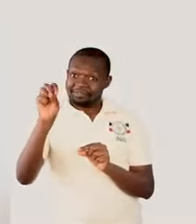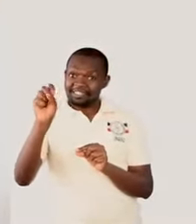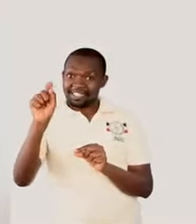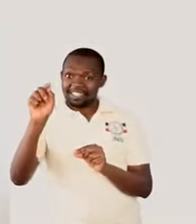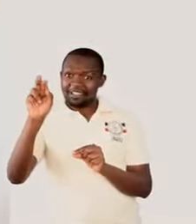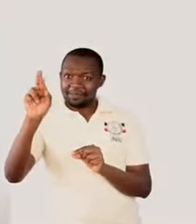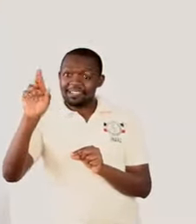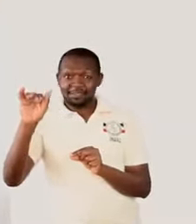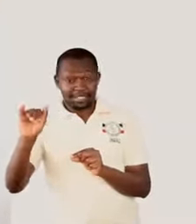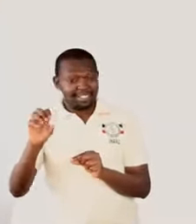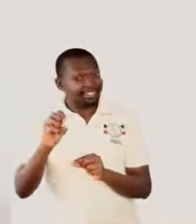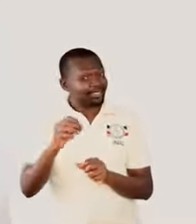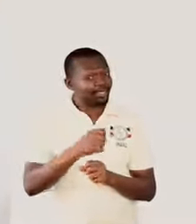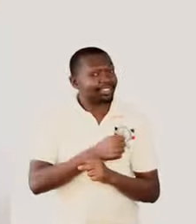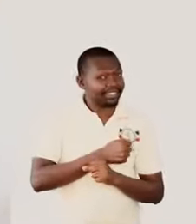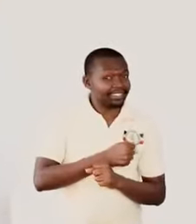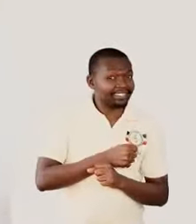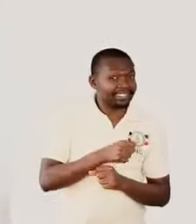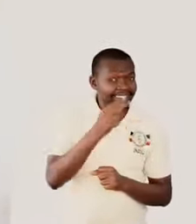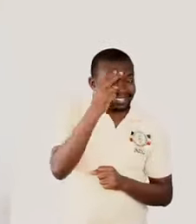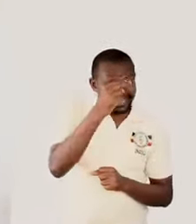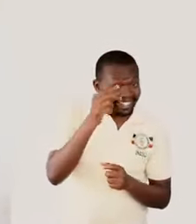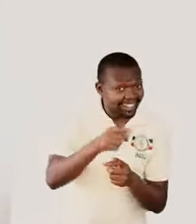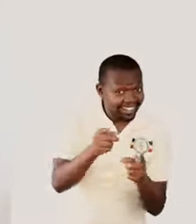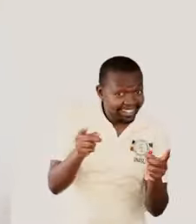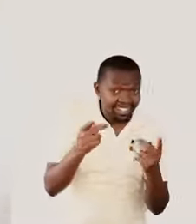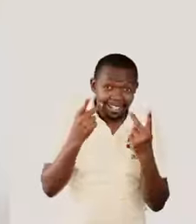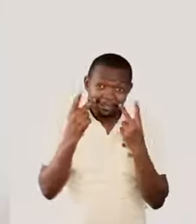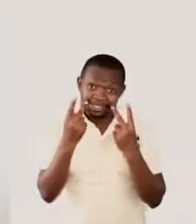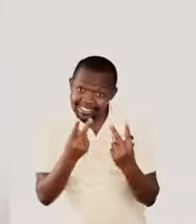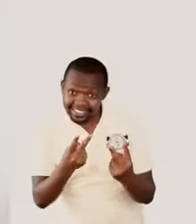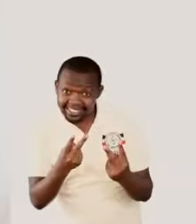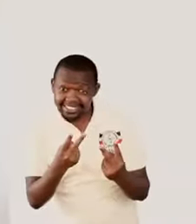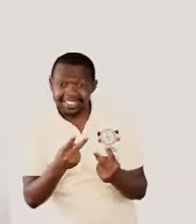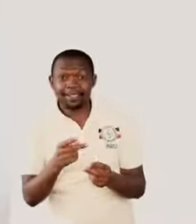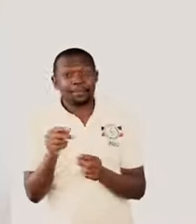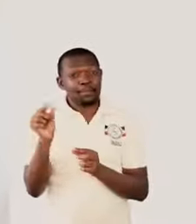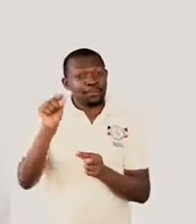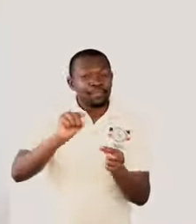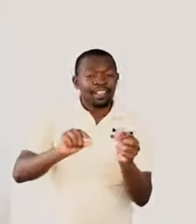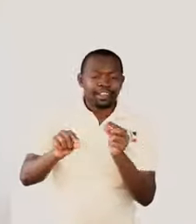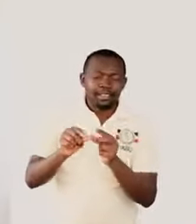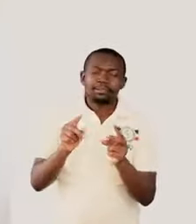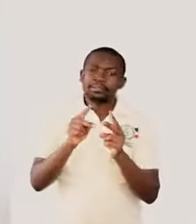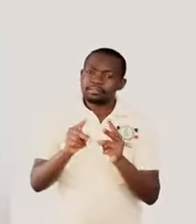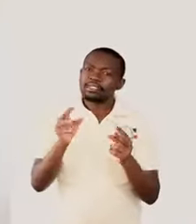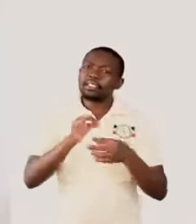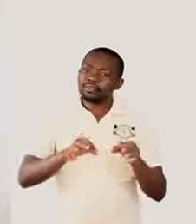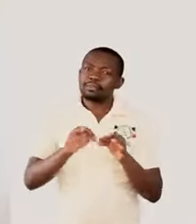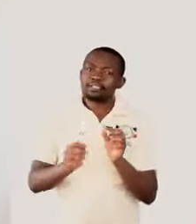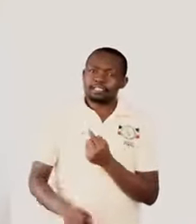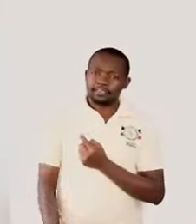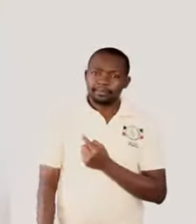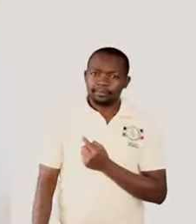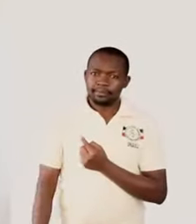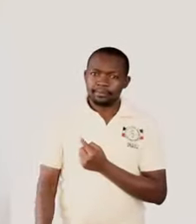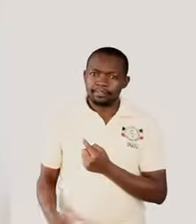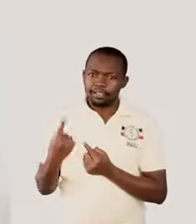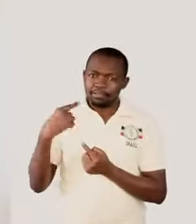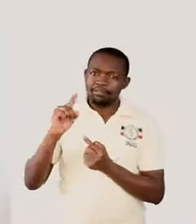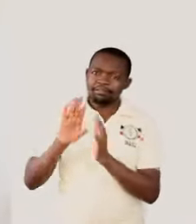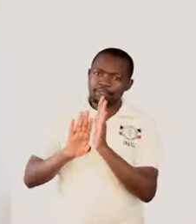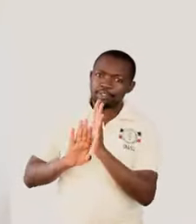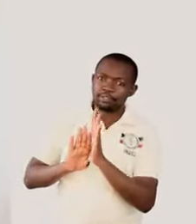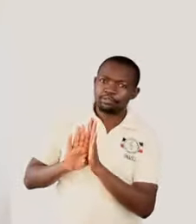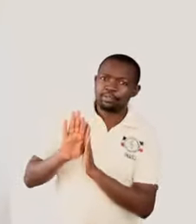So, dear Alan, have you seen that chemistry is very important for the development